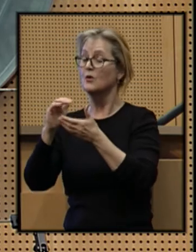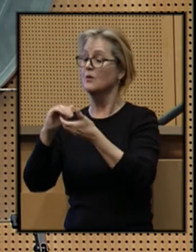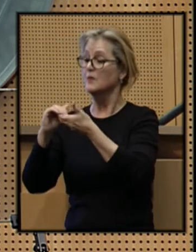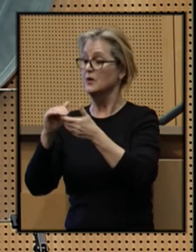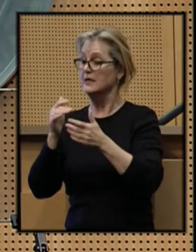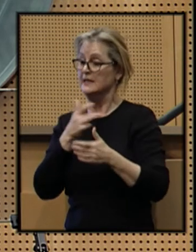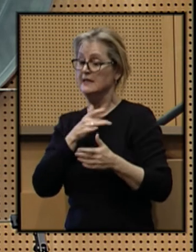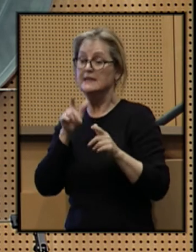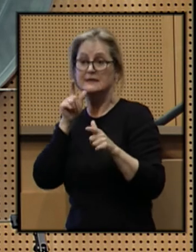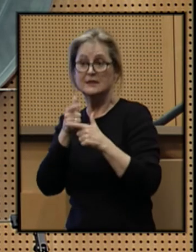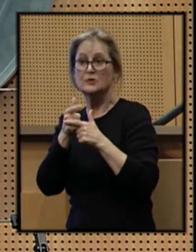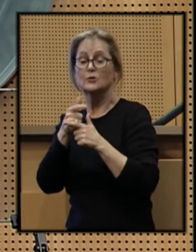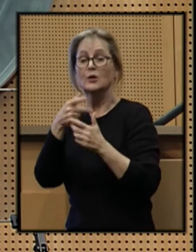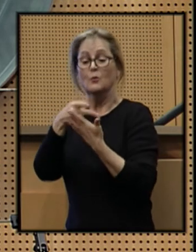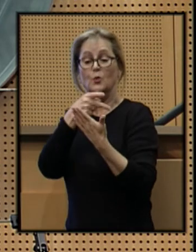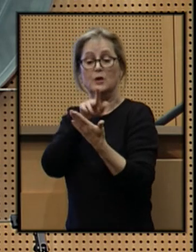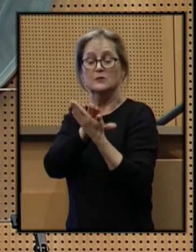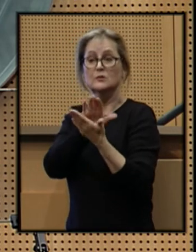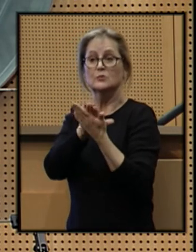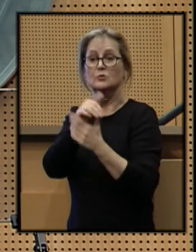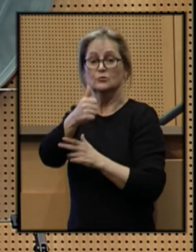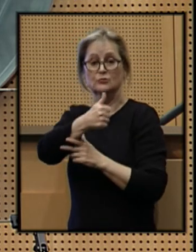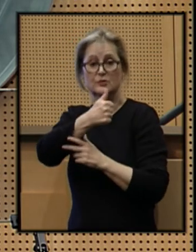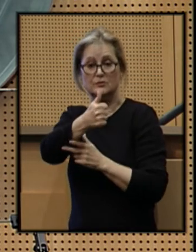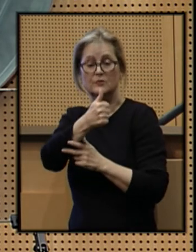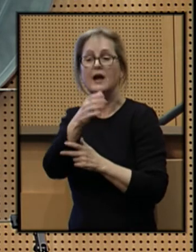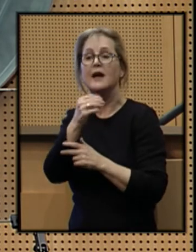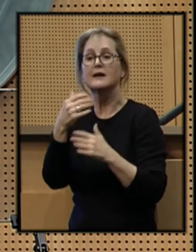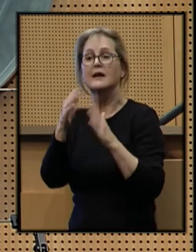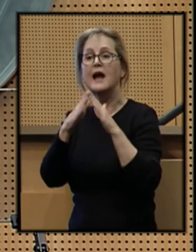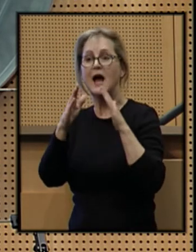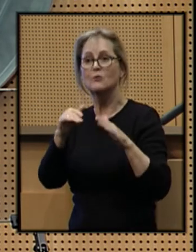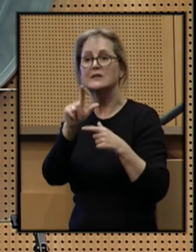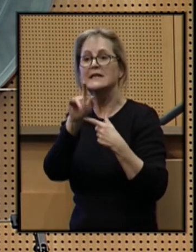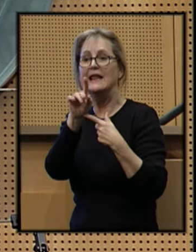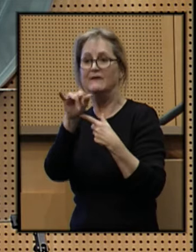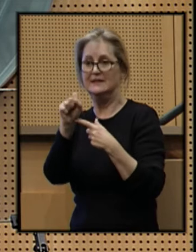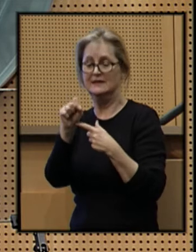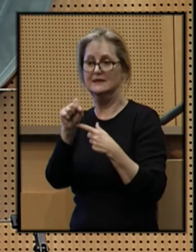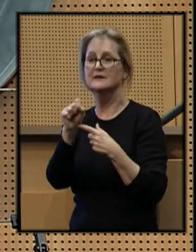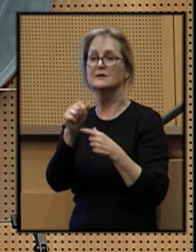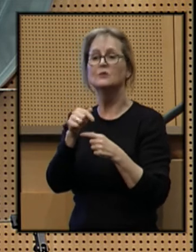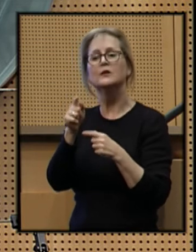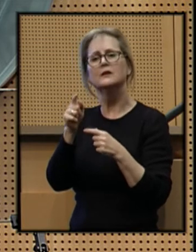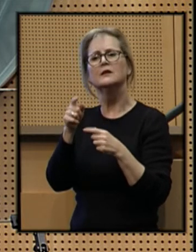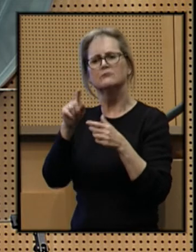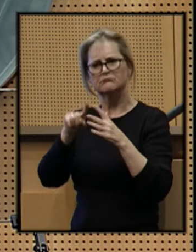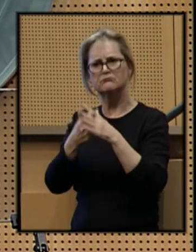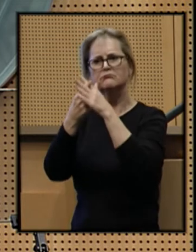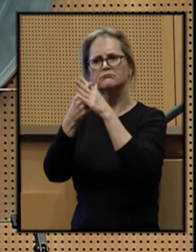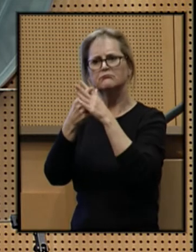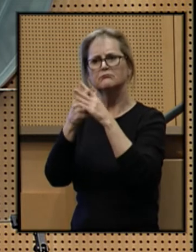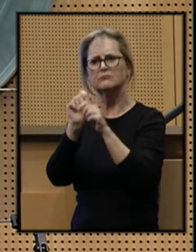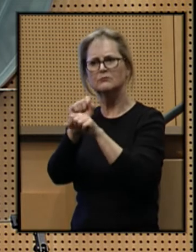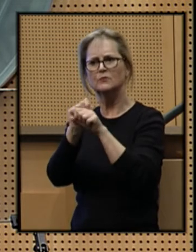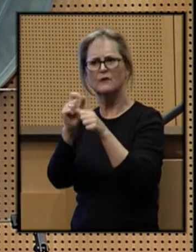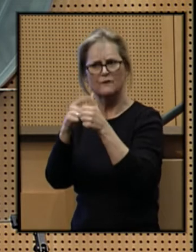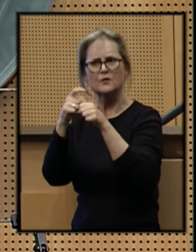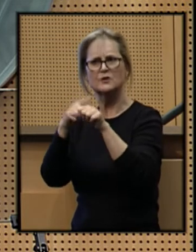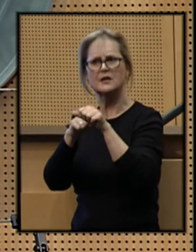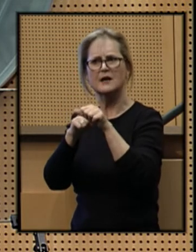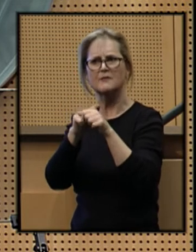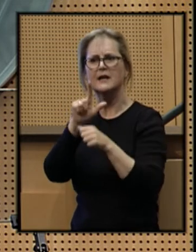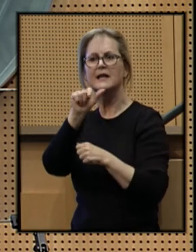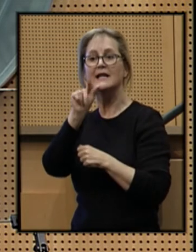our preschool transit, transportation, and housing levies. We launched this effort for the first time in